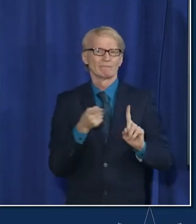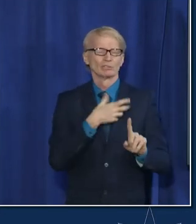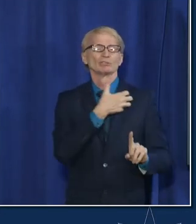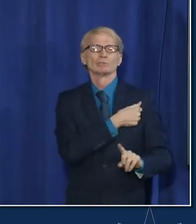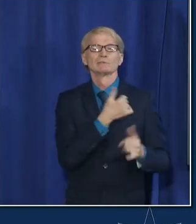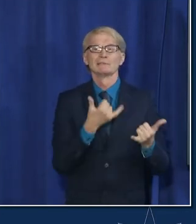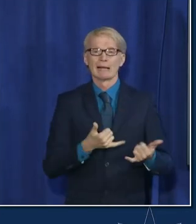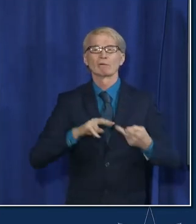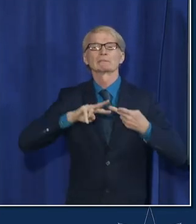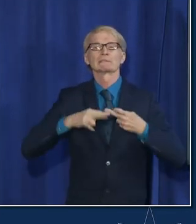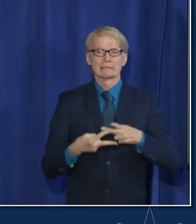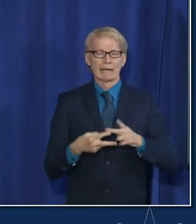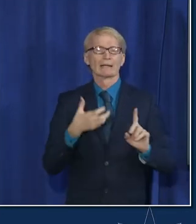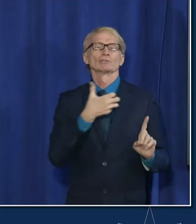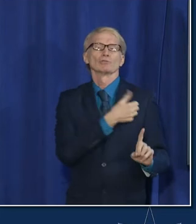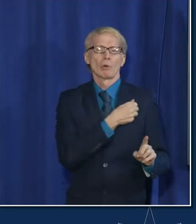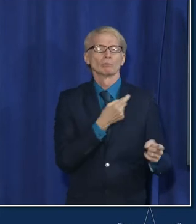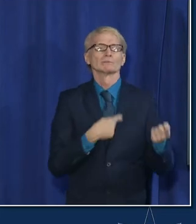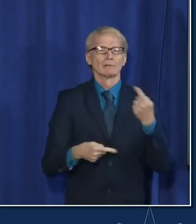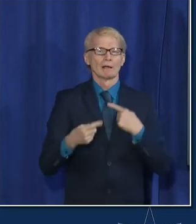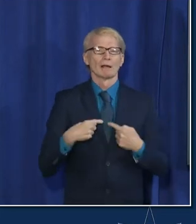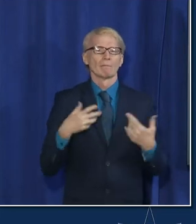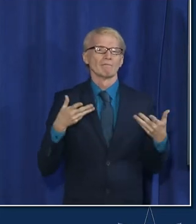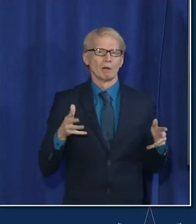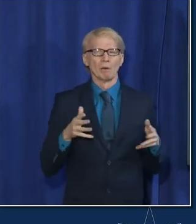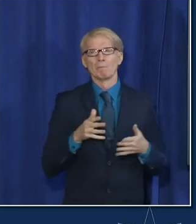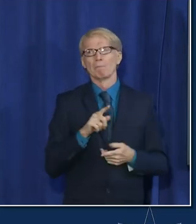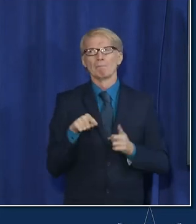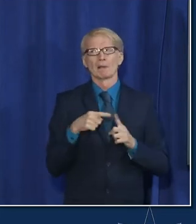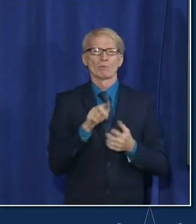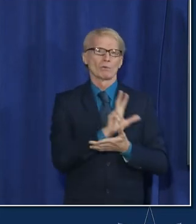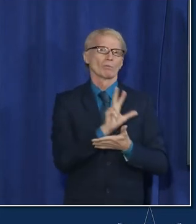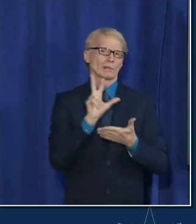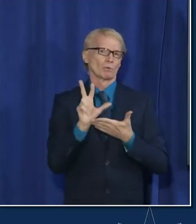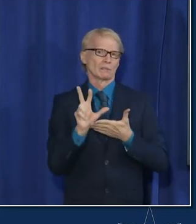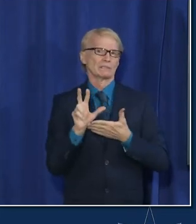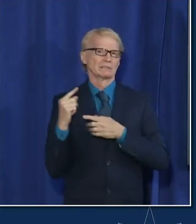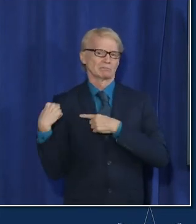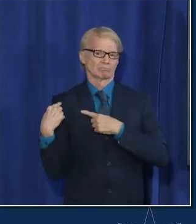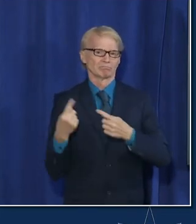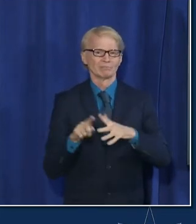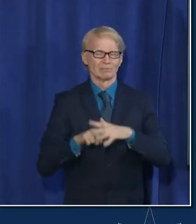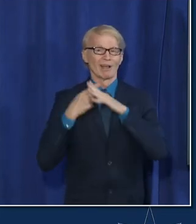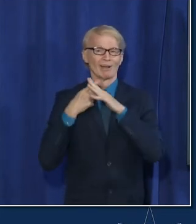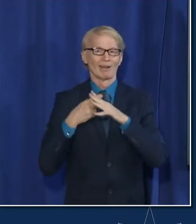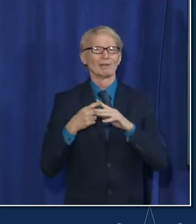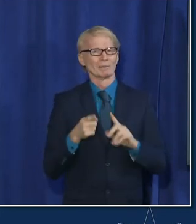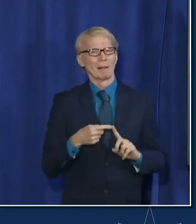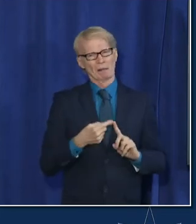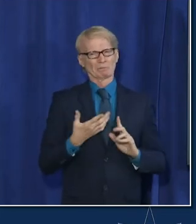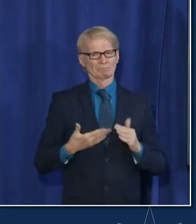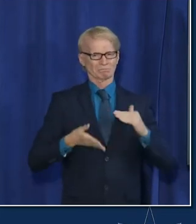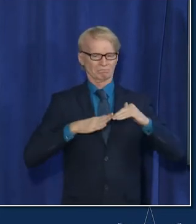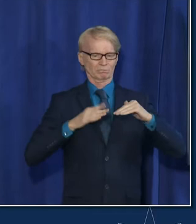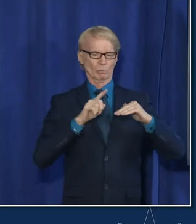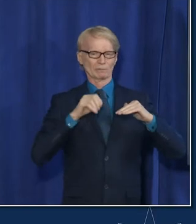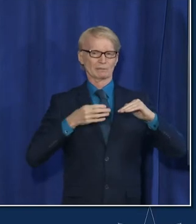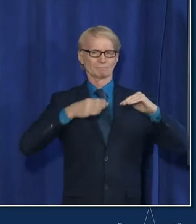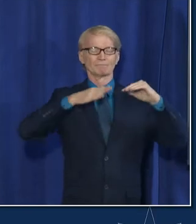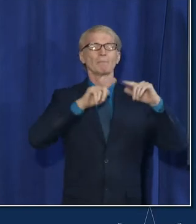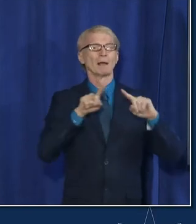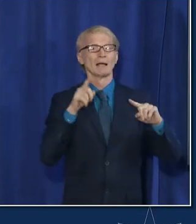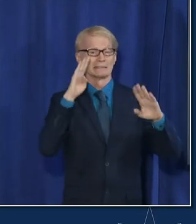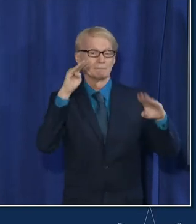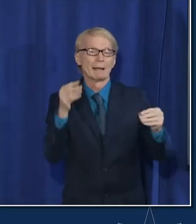see those second doses come in because it's been almost three weeks or just about three weeks so just about one percent have but we expect especially this coming weekend